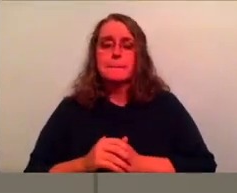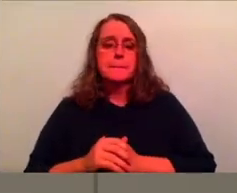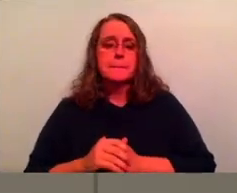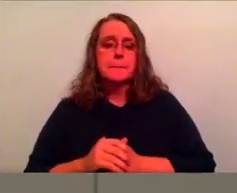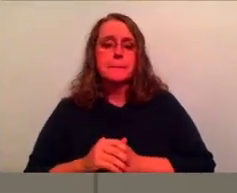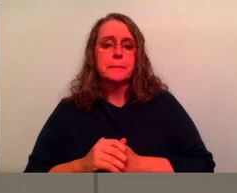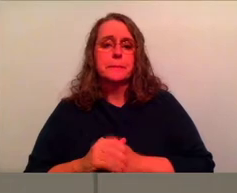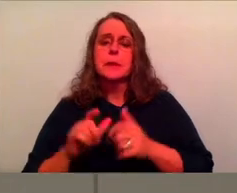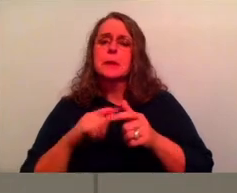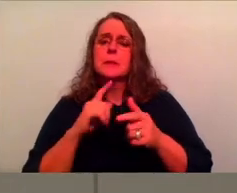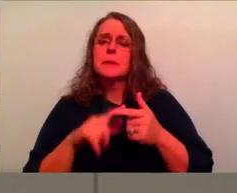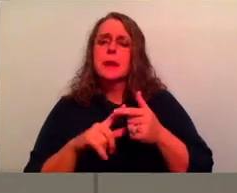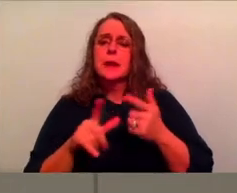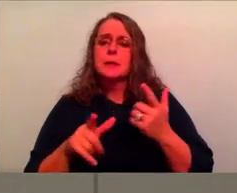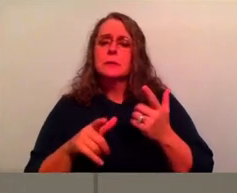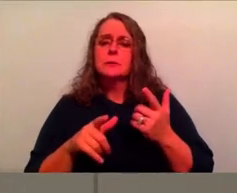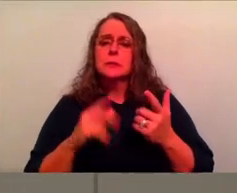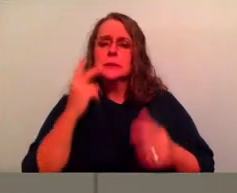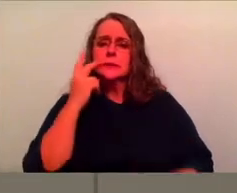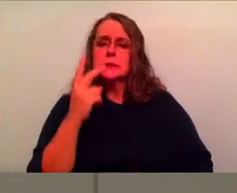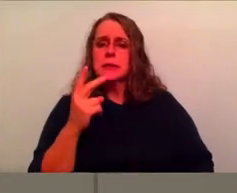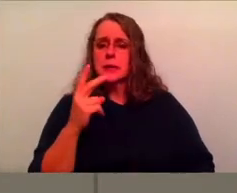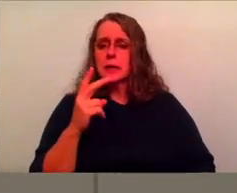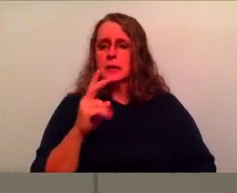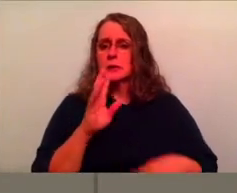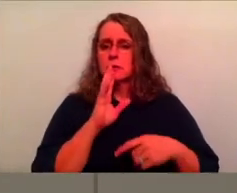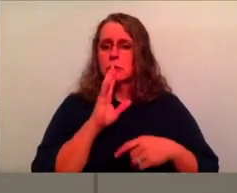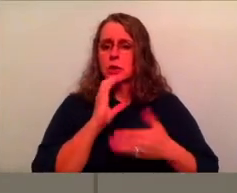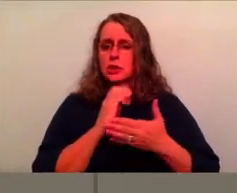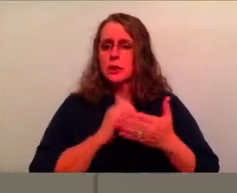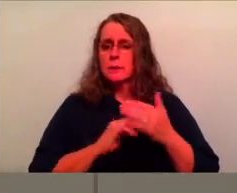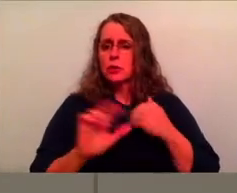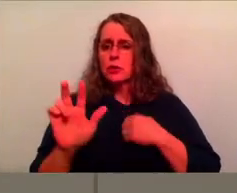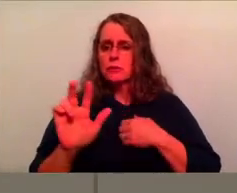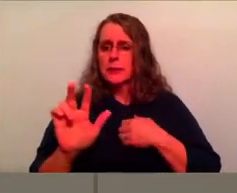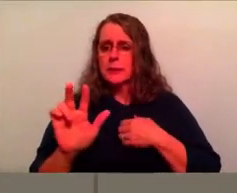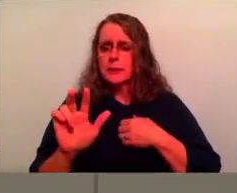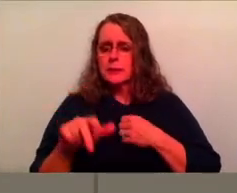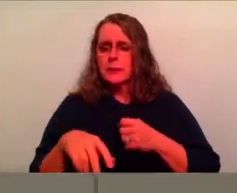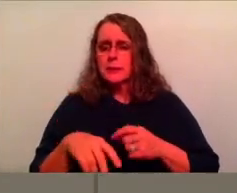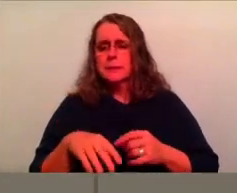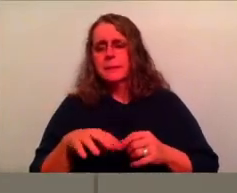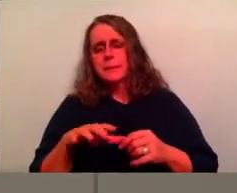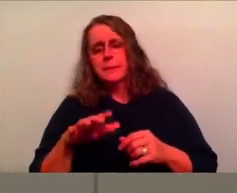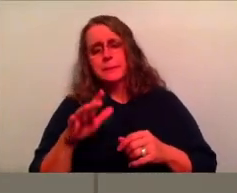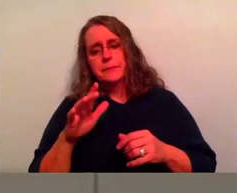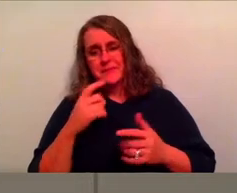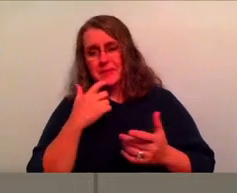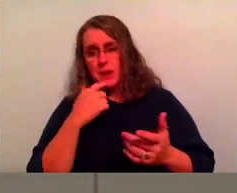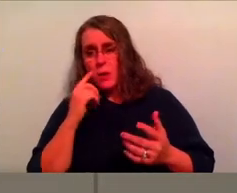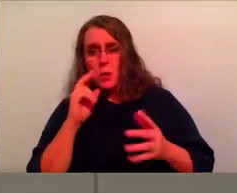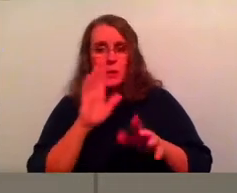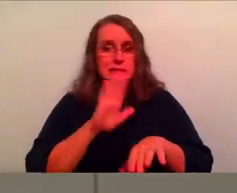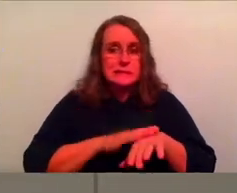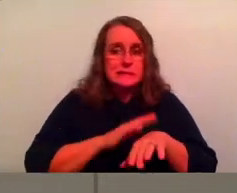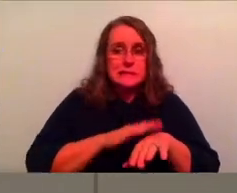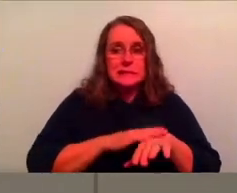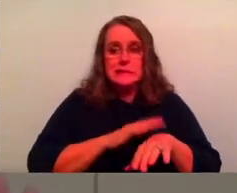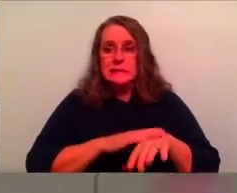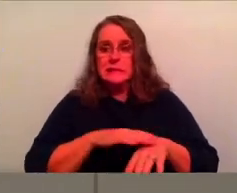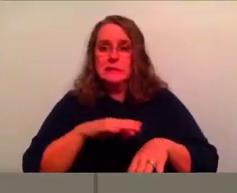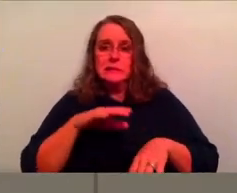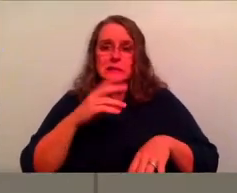we get to where, where he's talking in chapter three and he's talking about how, uh, he's saying, look out for the dogs, look out for the